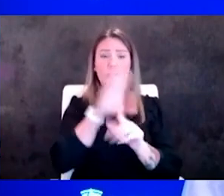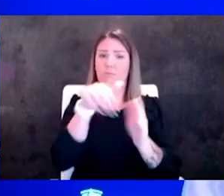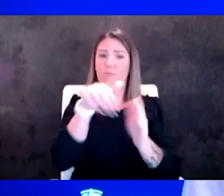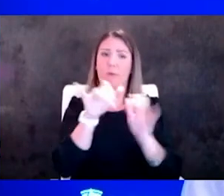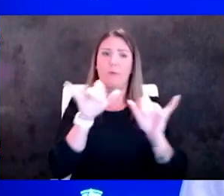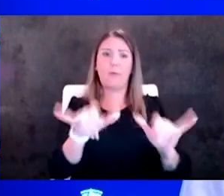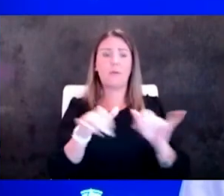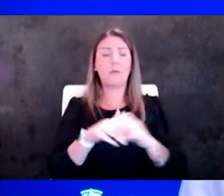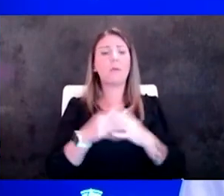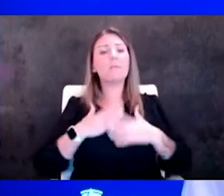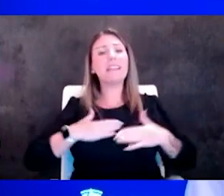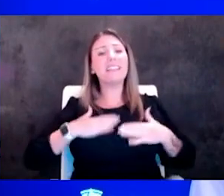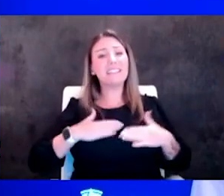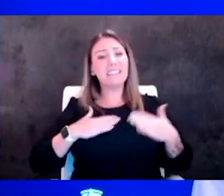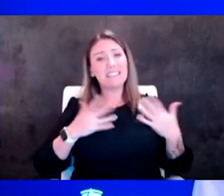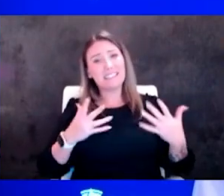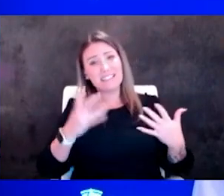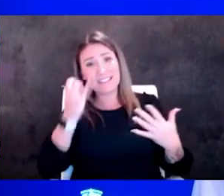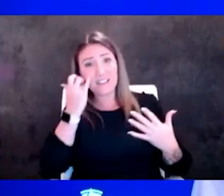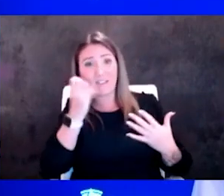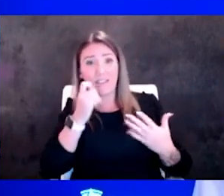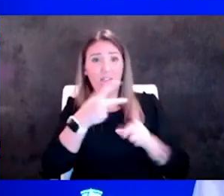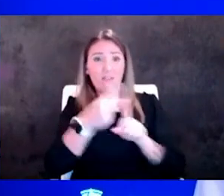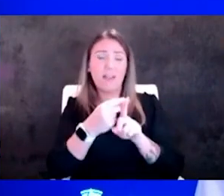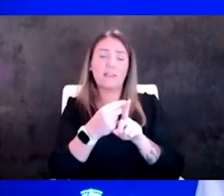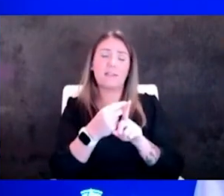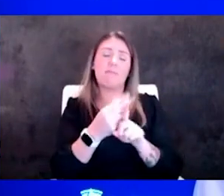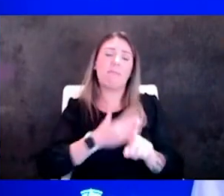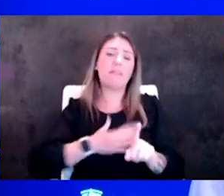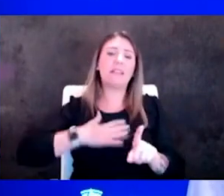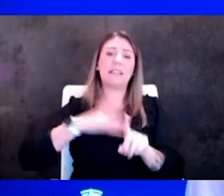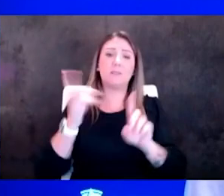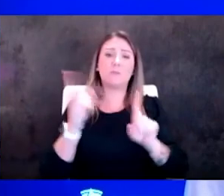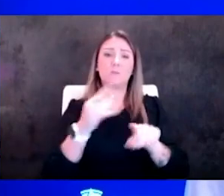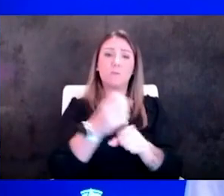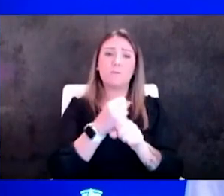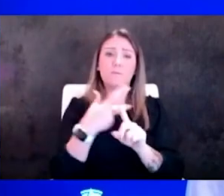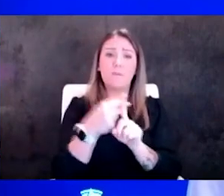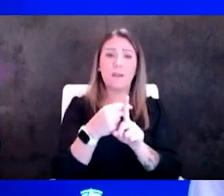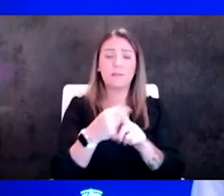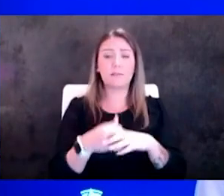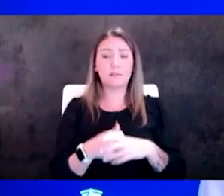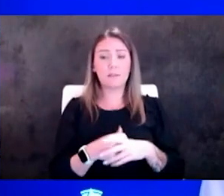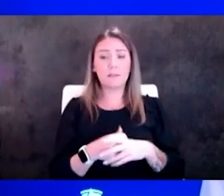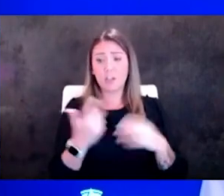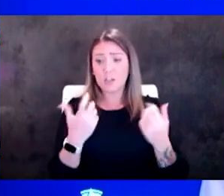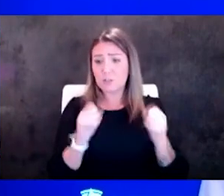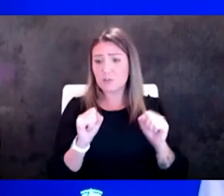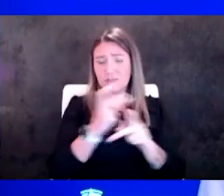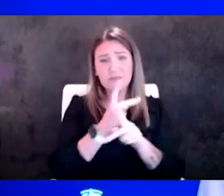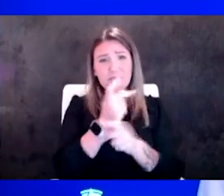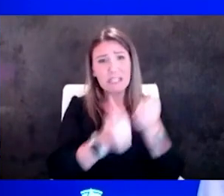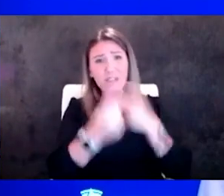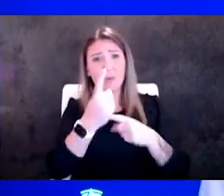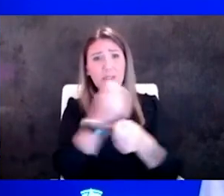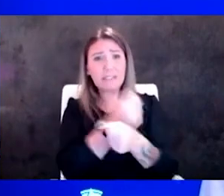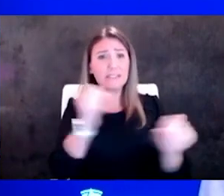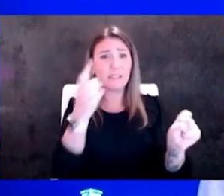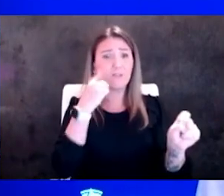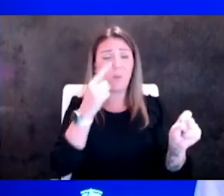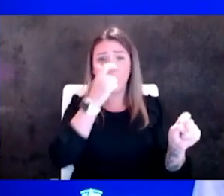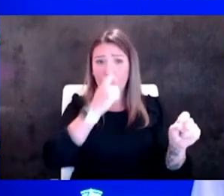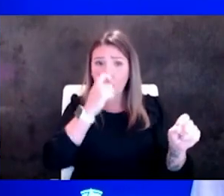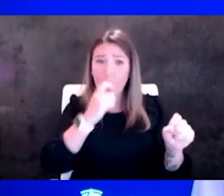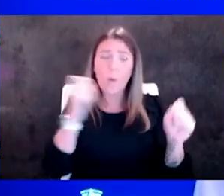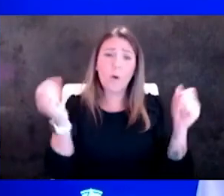please if you haven't gotten vaccinated yet please go get your vaccines try to keep everybody safe for these cold winter months